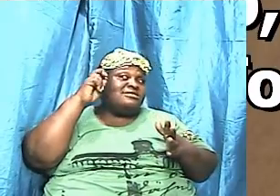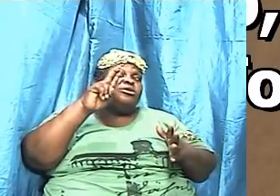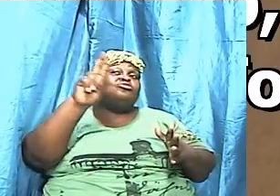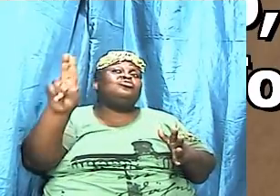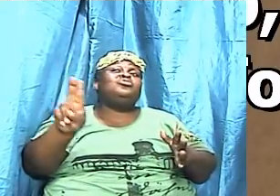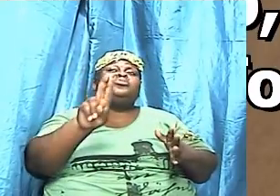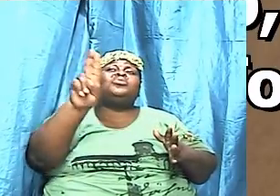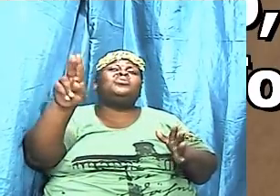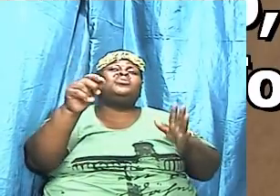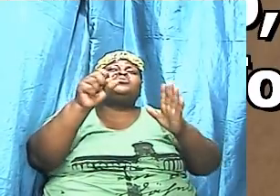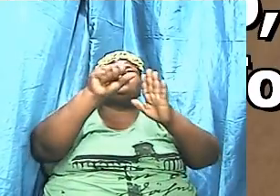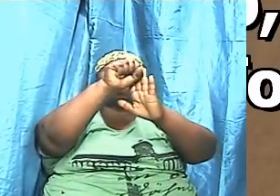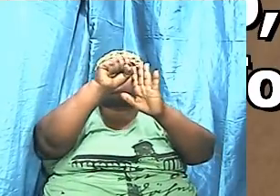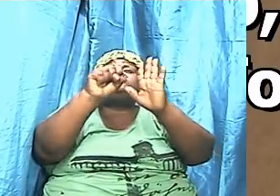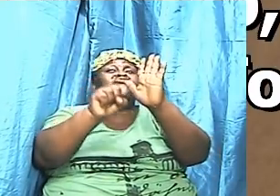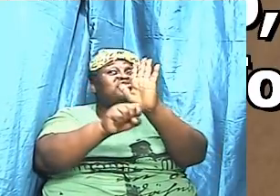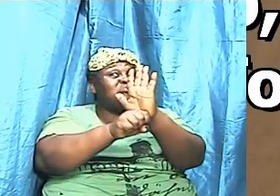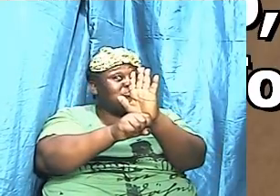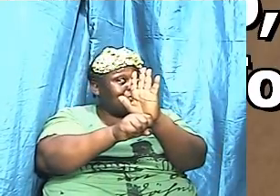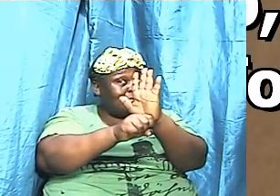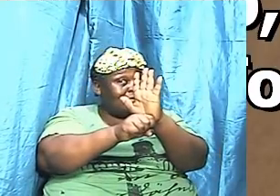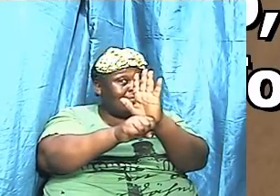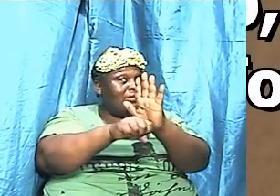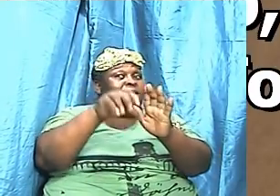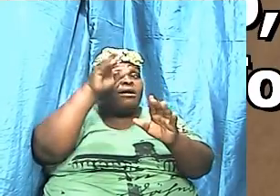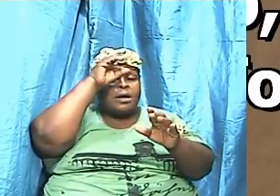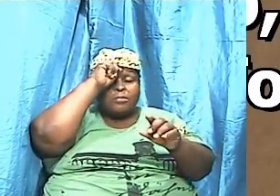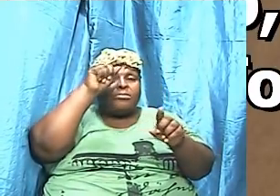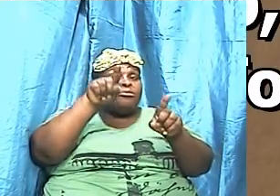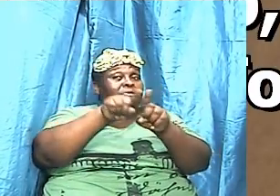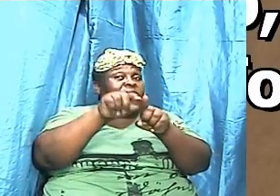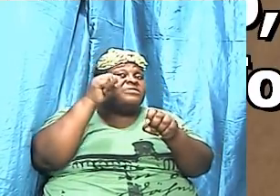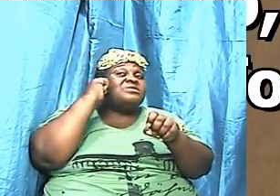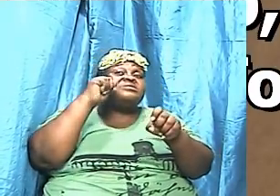brothers and sisters sometimes